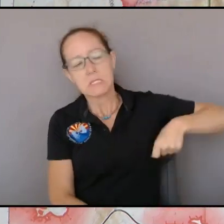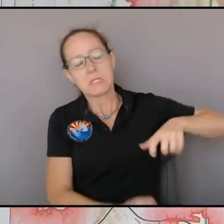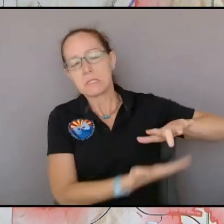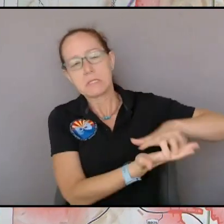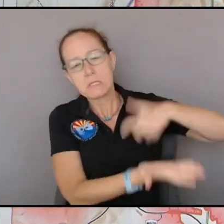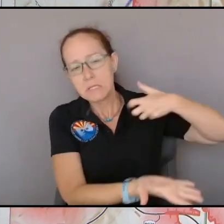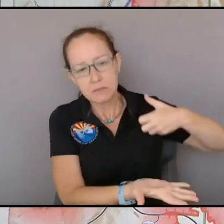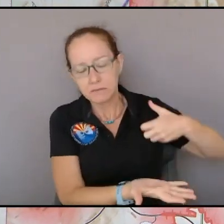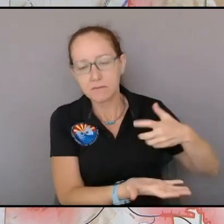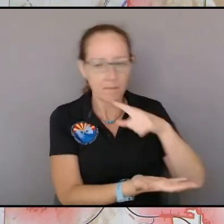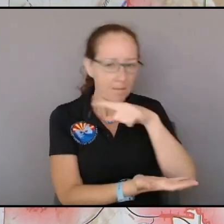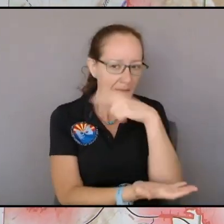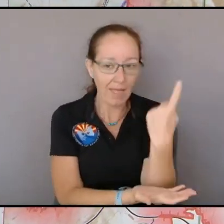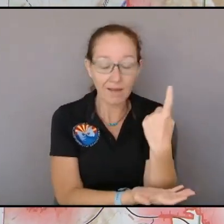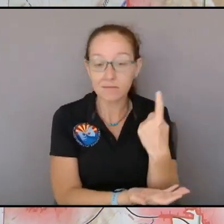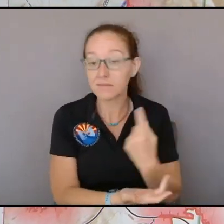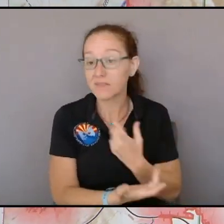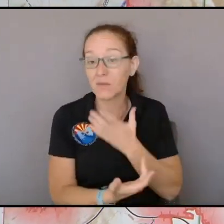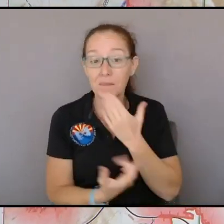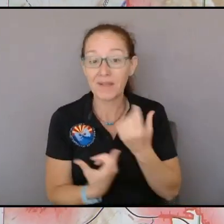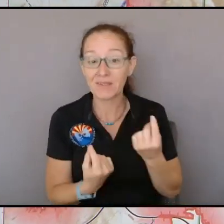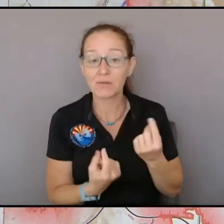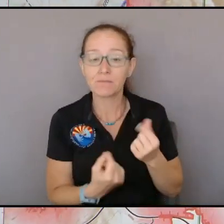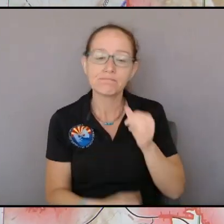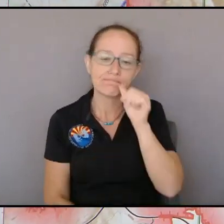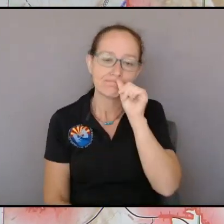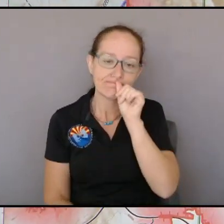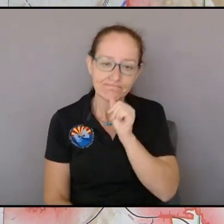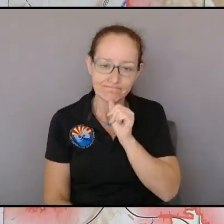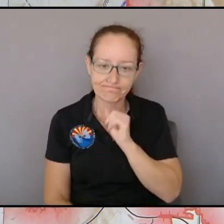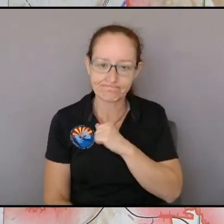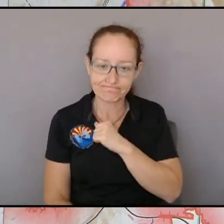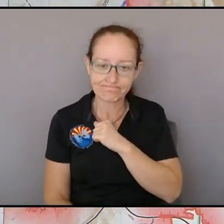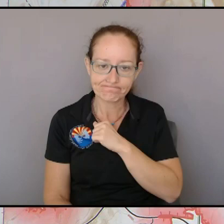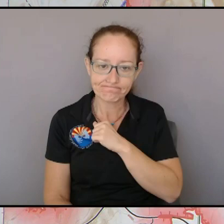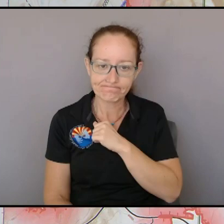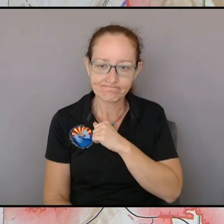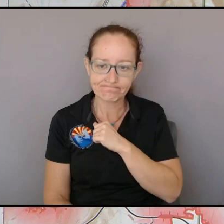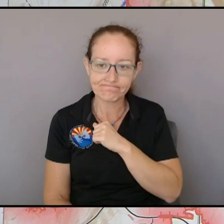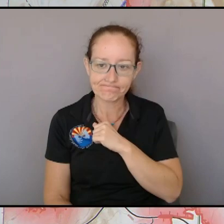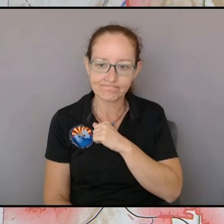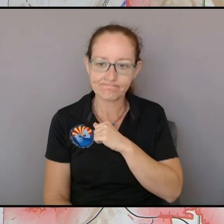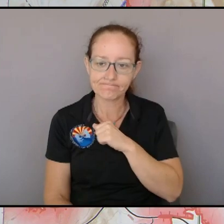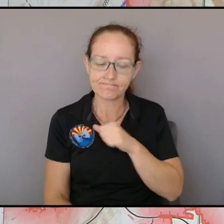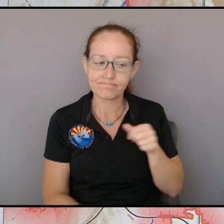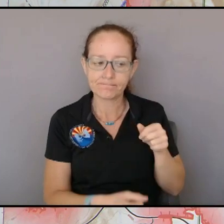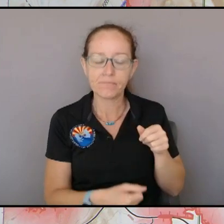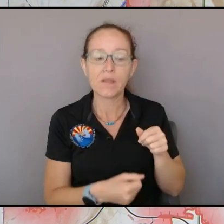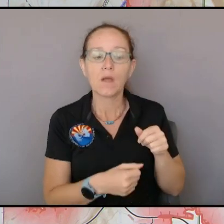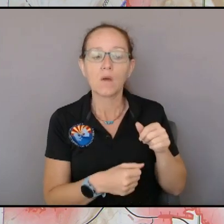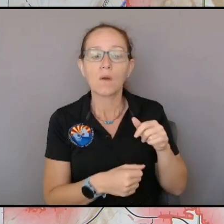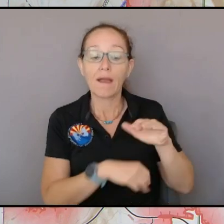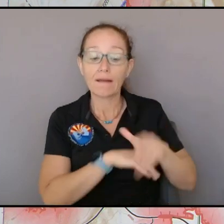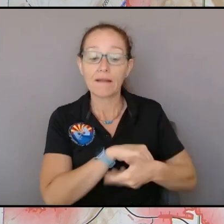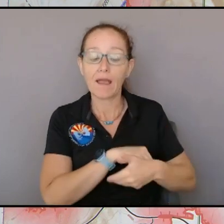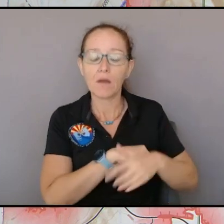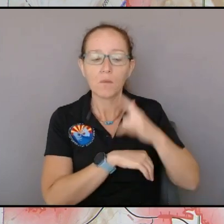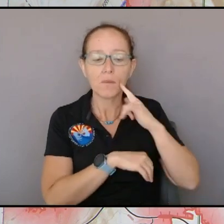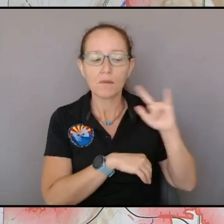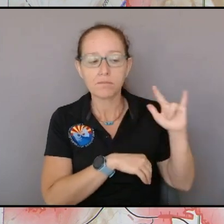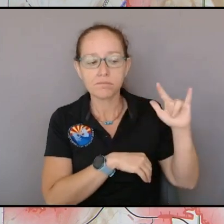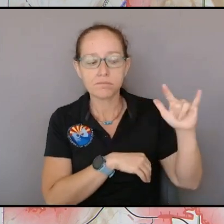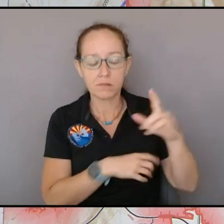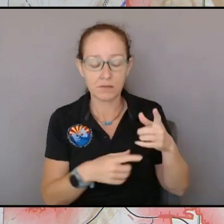exercise patience exercise patience and and do some aerial burning at nighttime with the drone